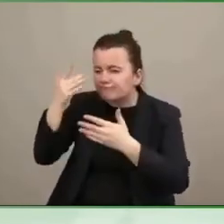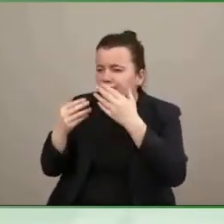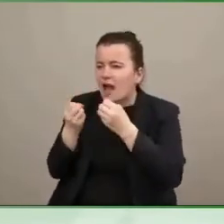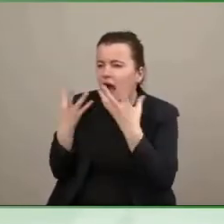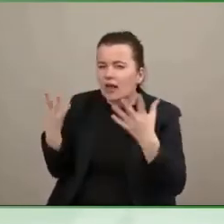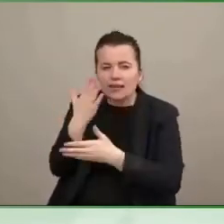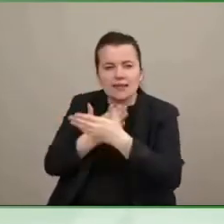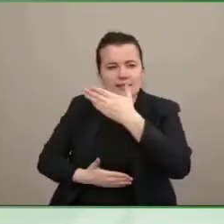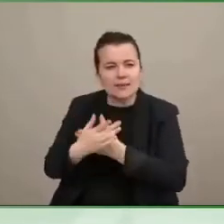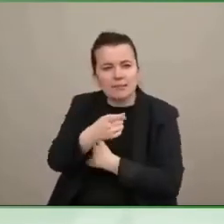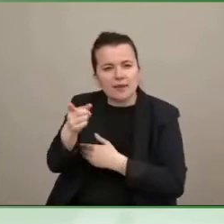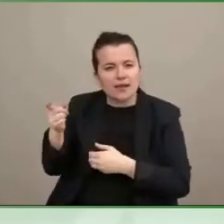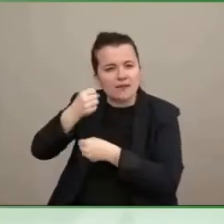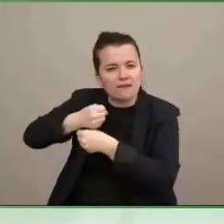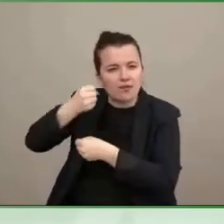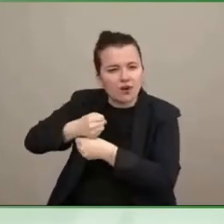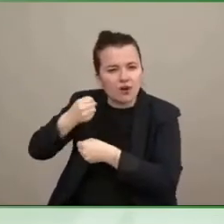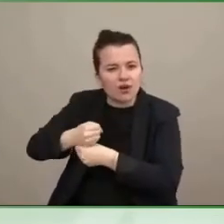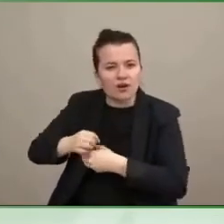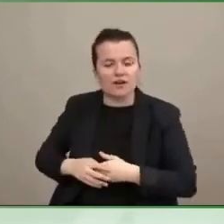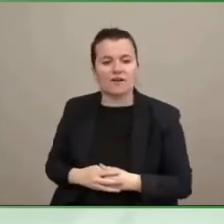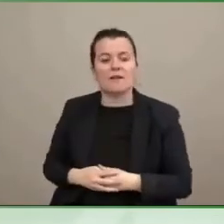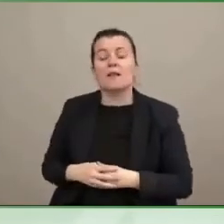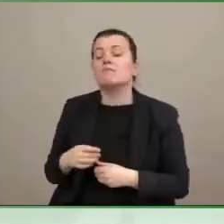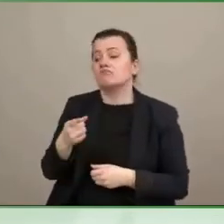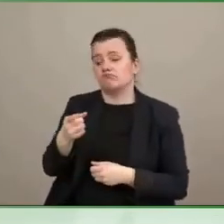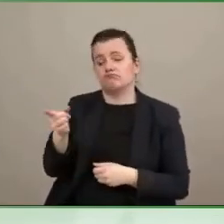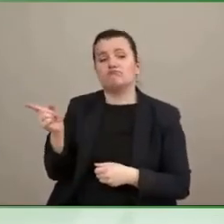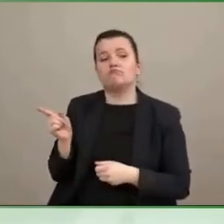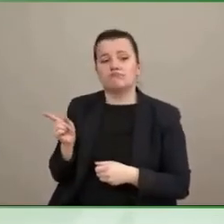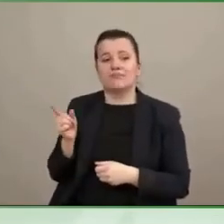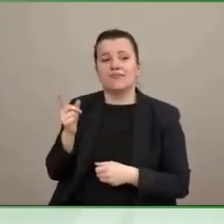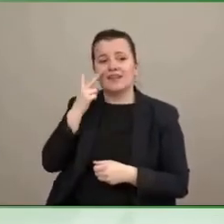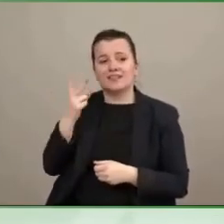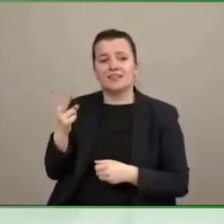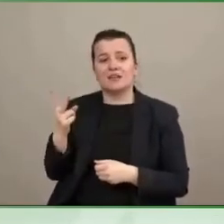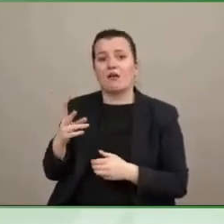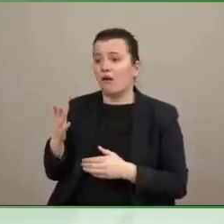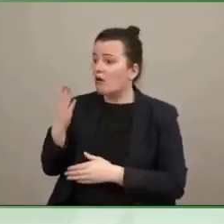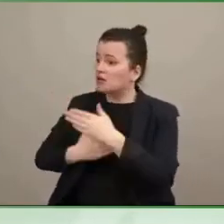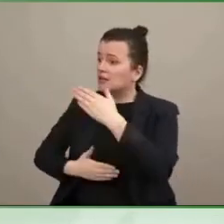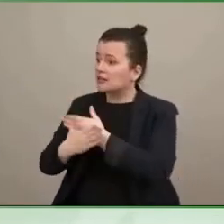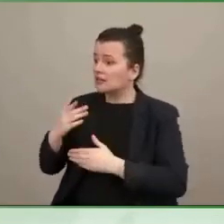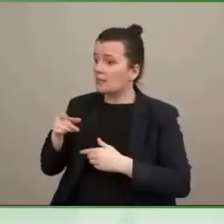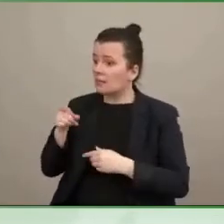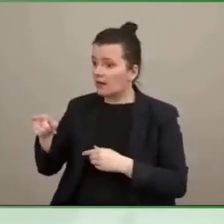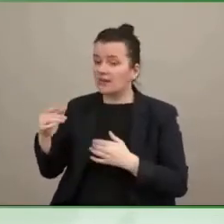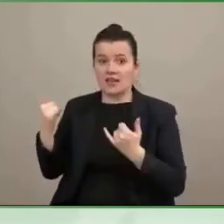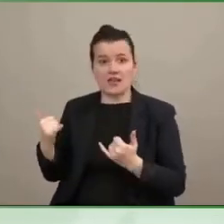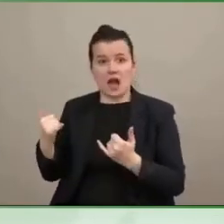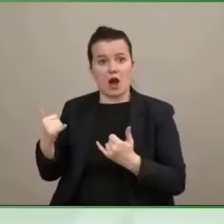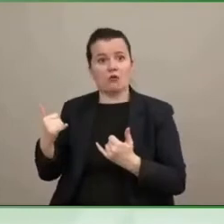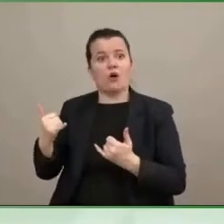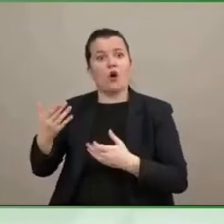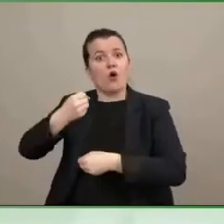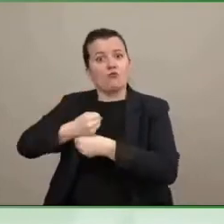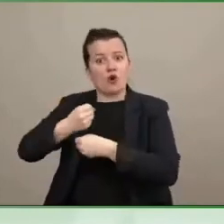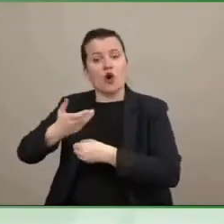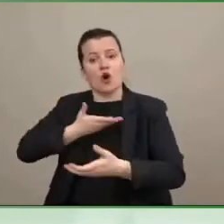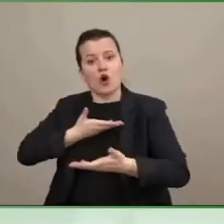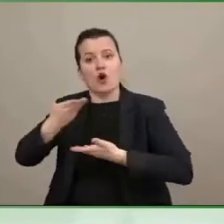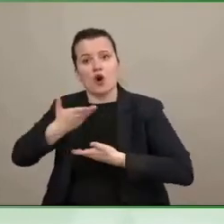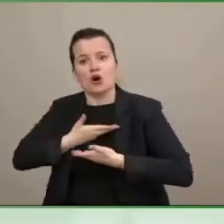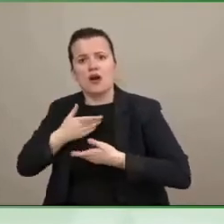have really surpassed and reached the same level they were at pre-pandemic. So we've seen a five-month